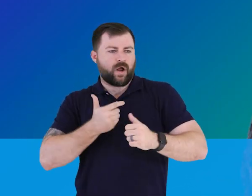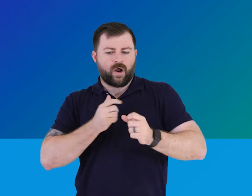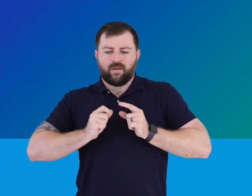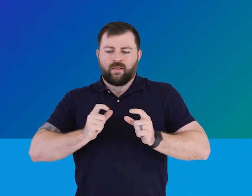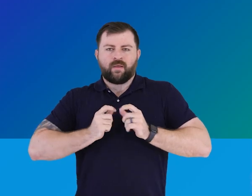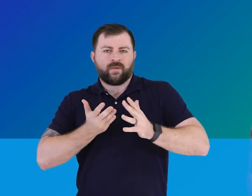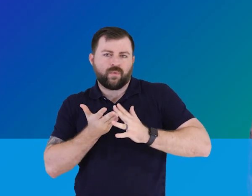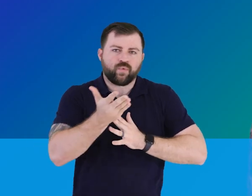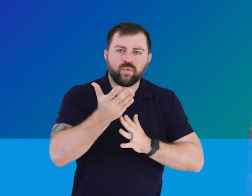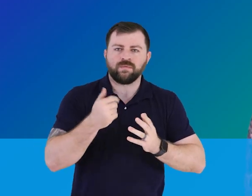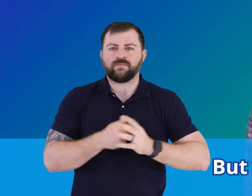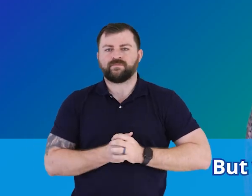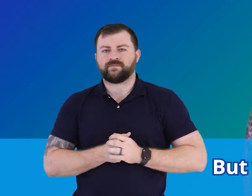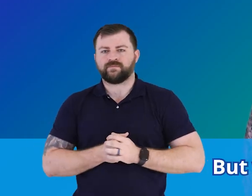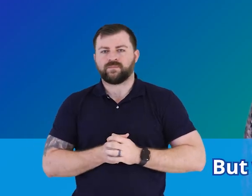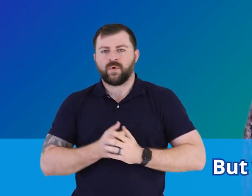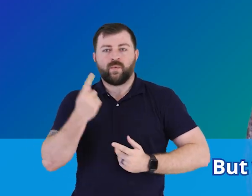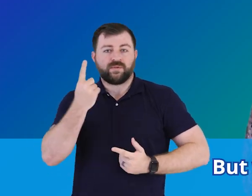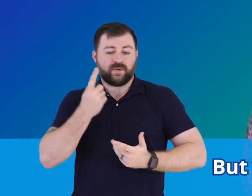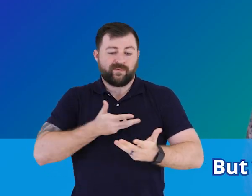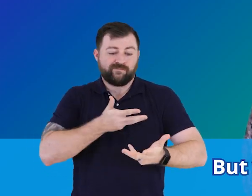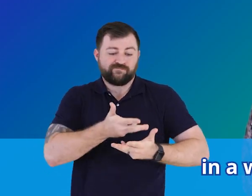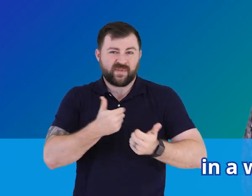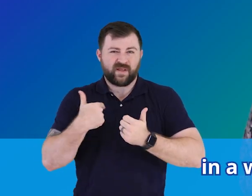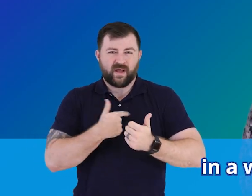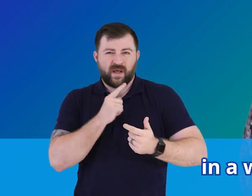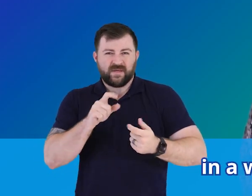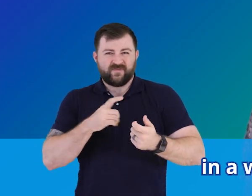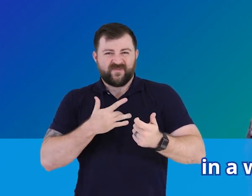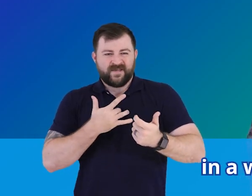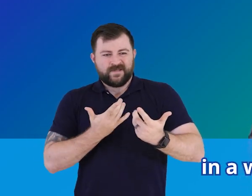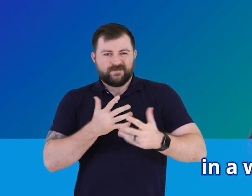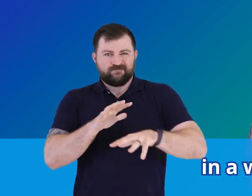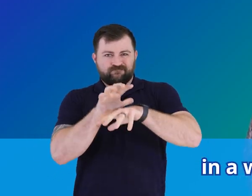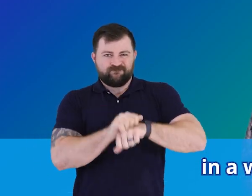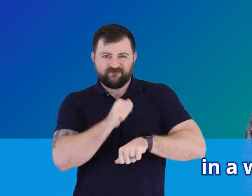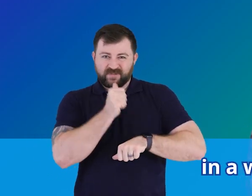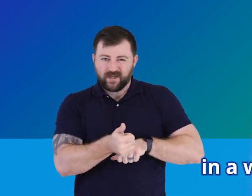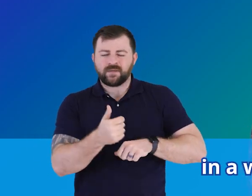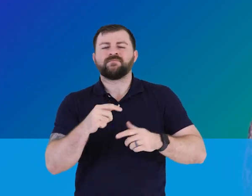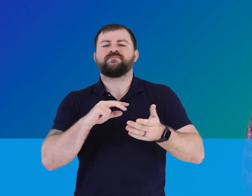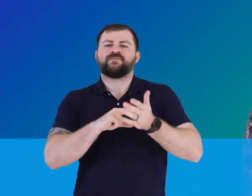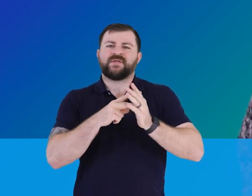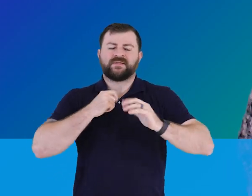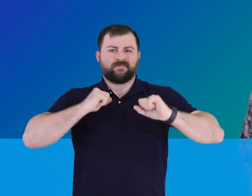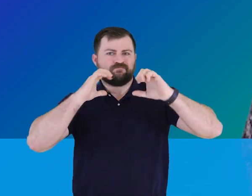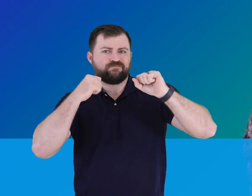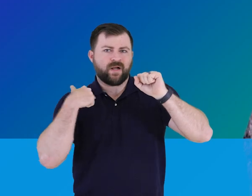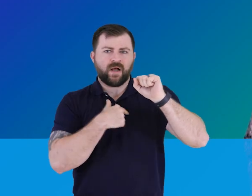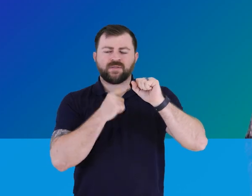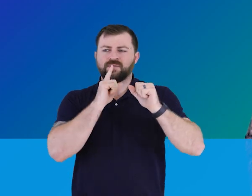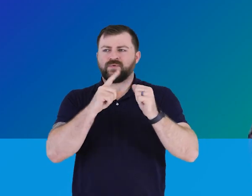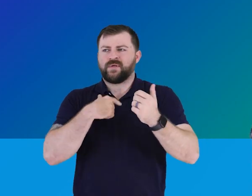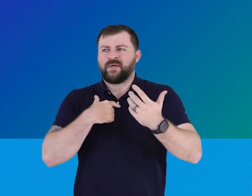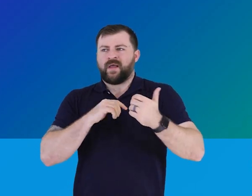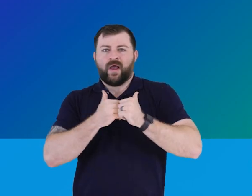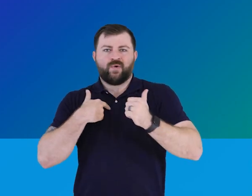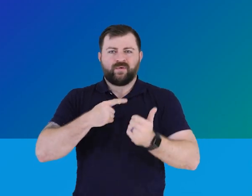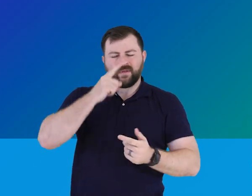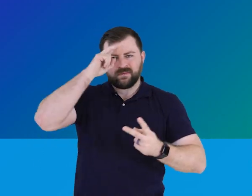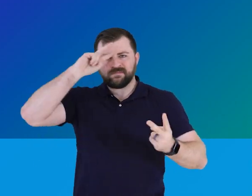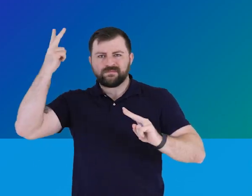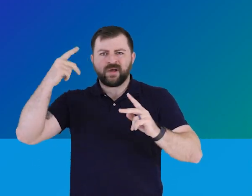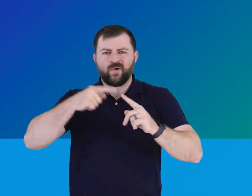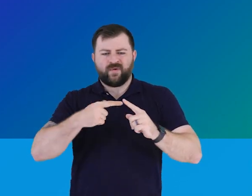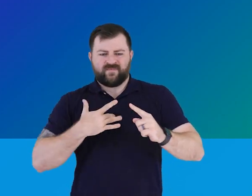carry us through. But when someone interacts with us in a way that we're not accustomed to, that surprises us or in a way that we